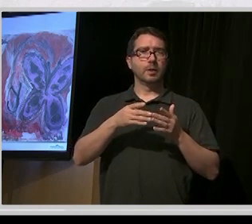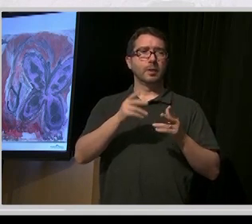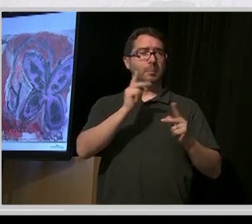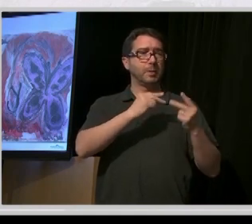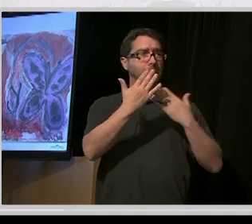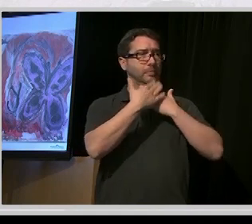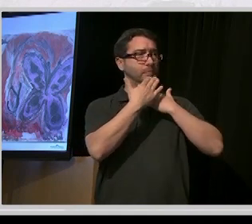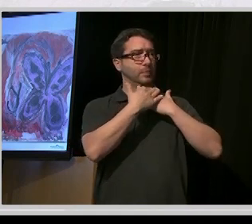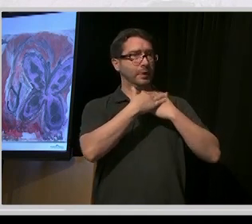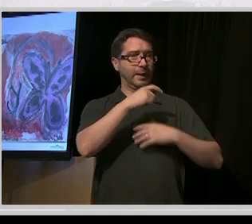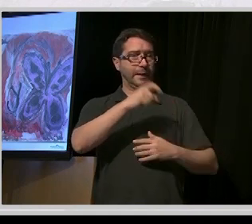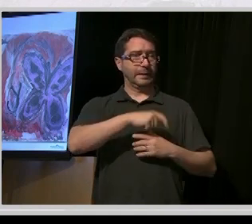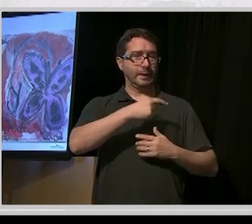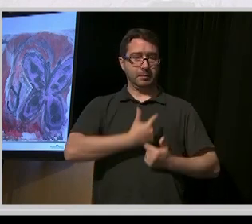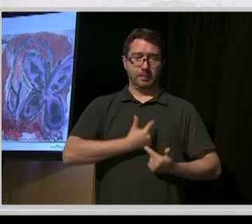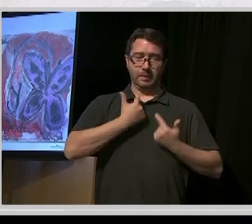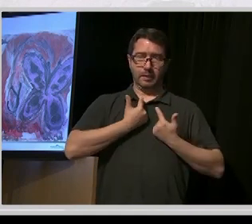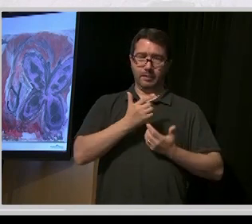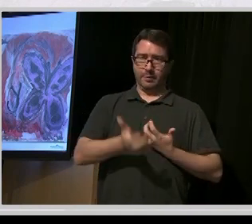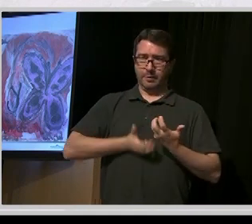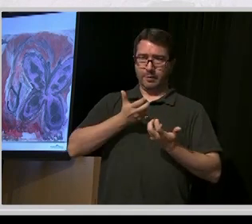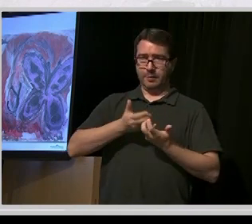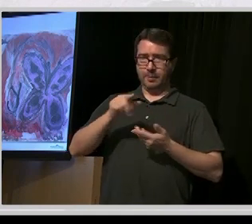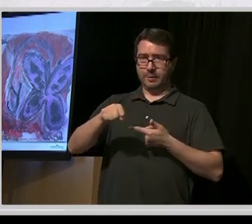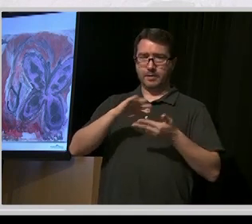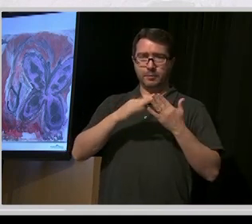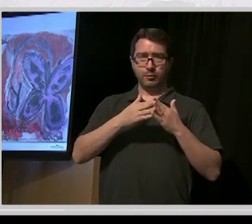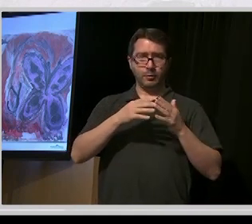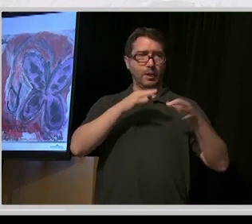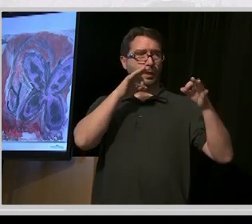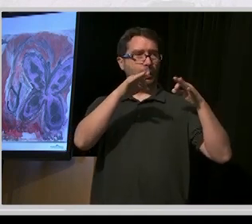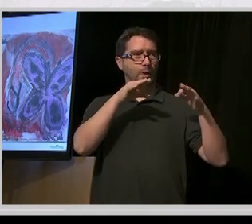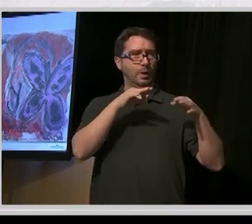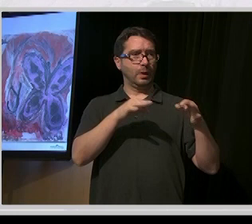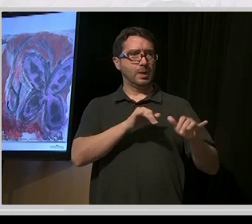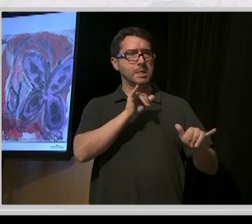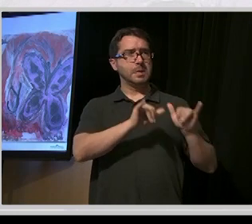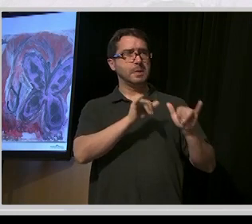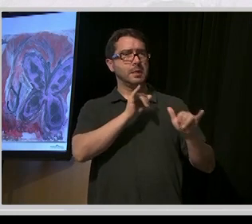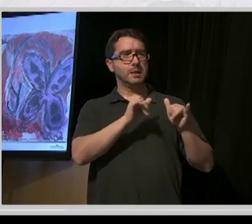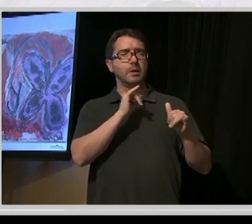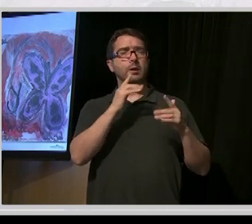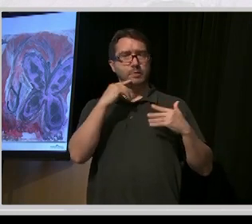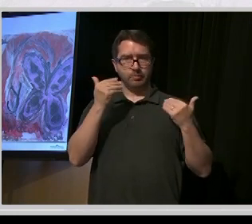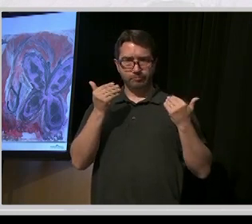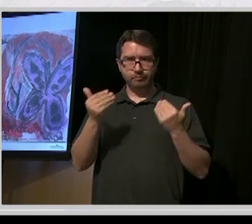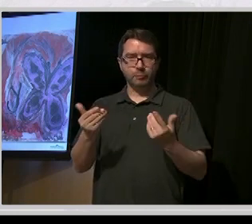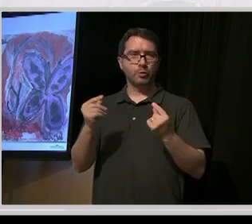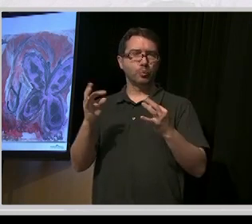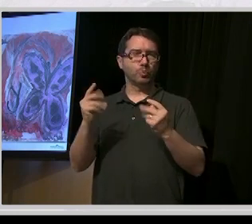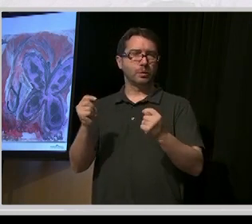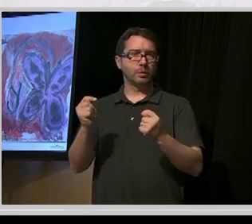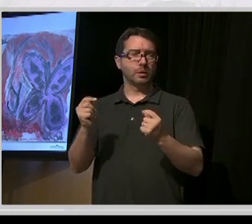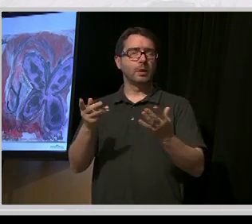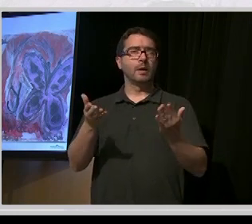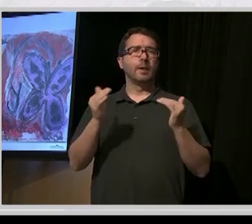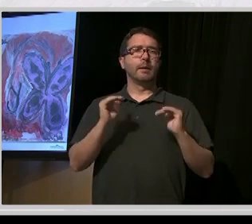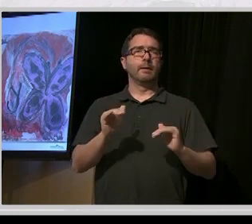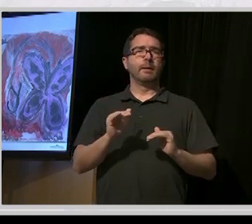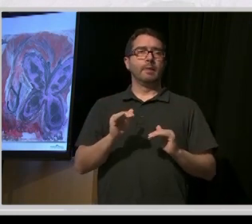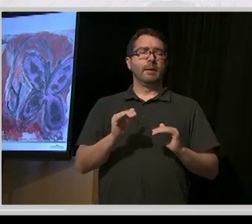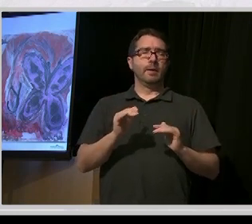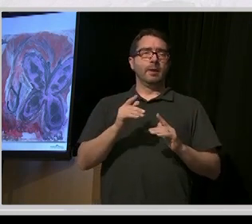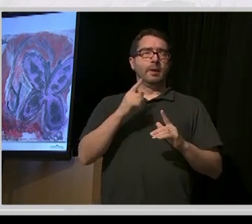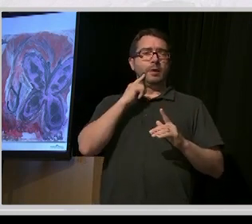to make my life work in this community. So someone that will work in the community to do that. And all of this will be done on a